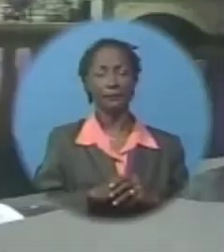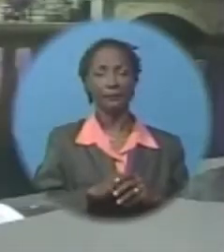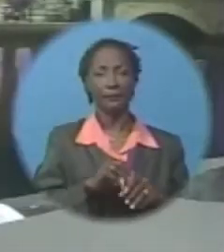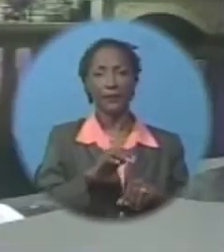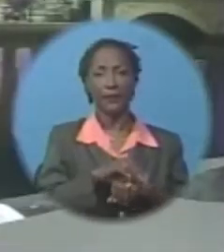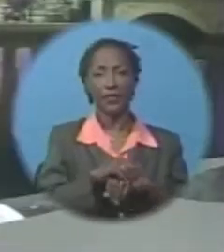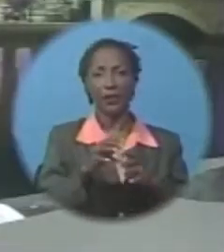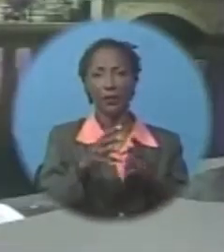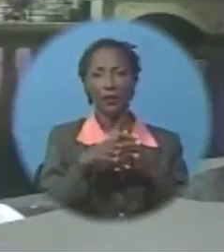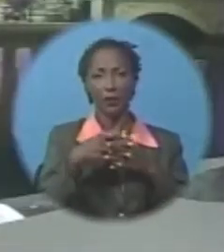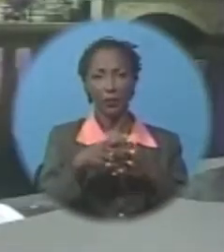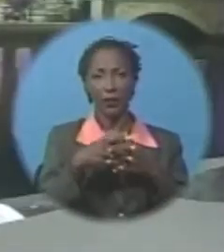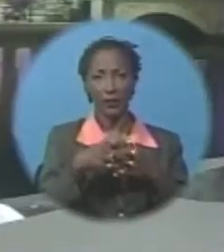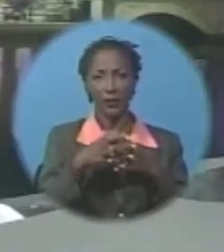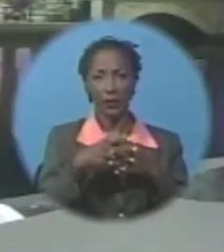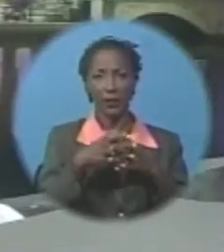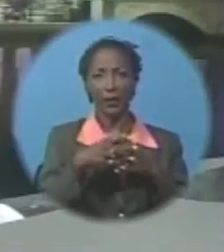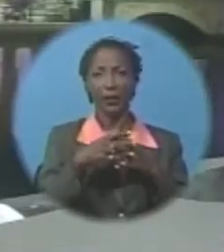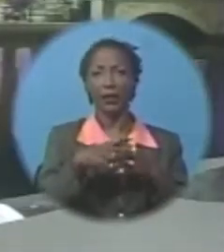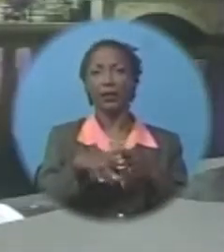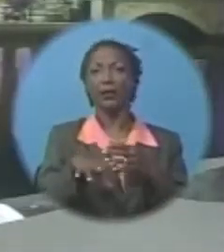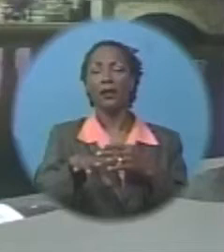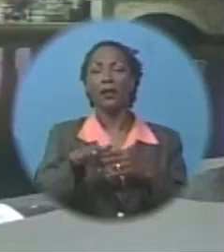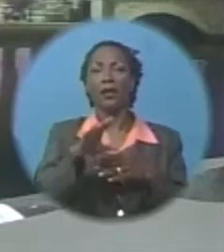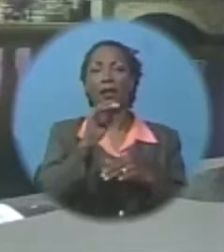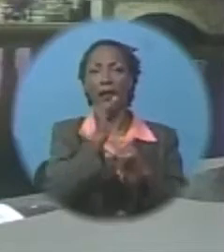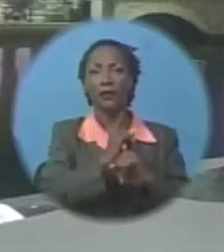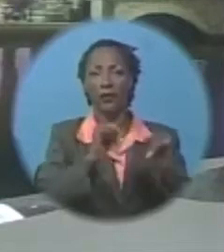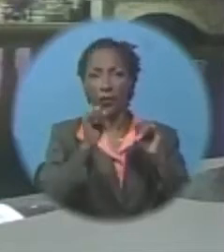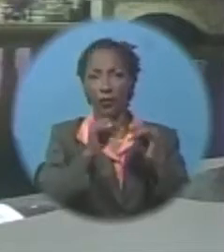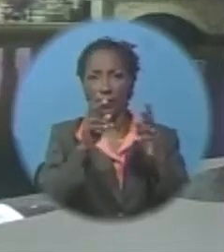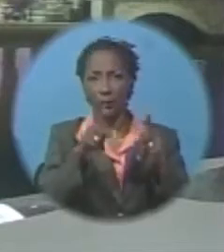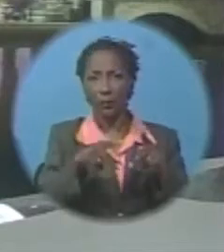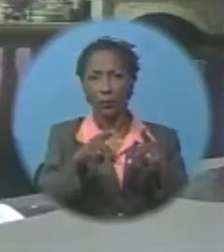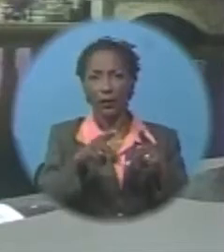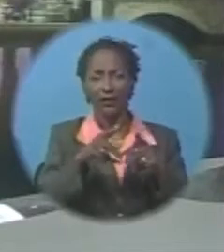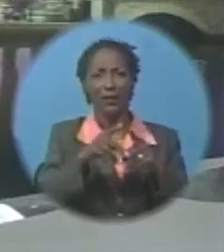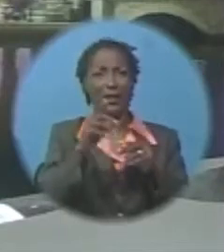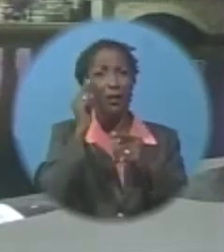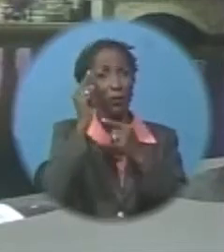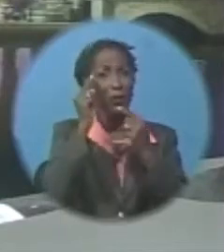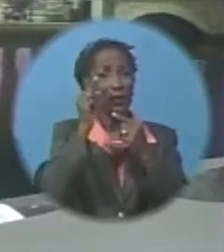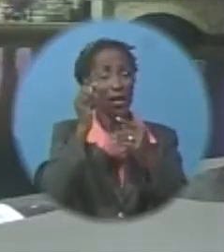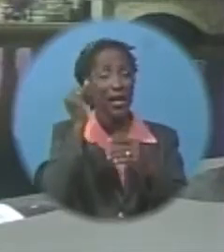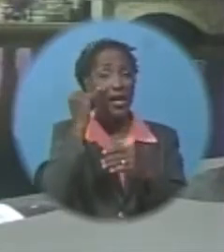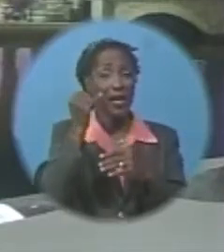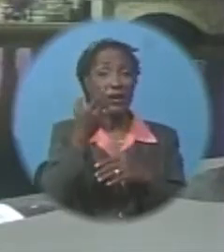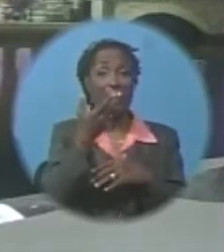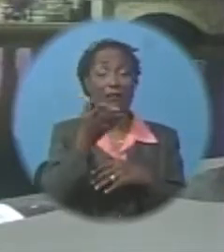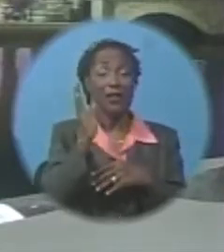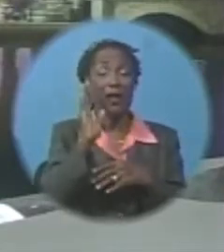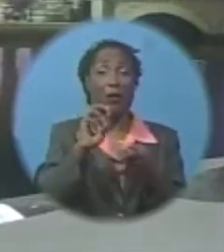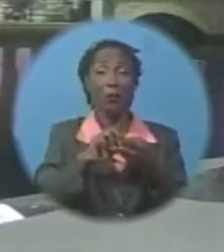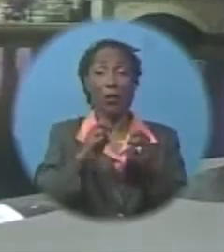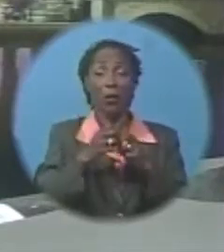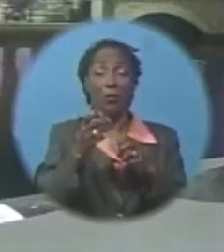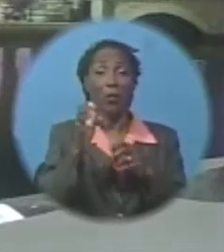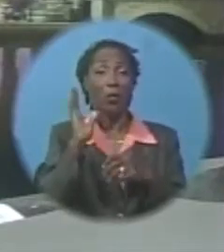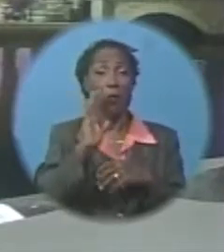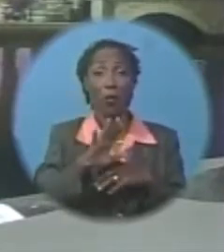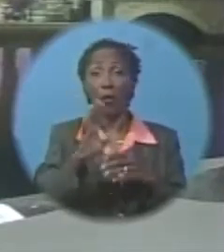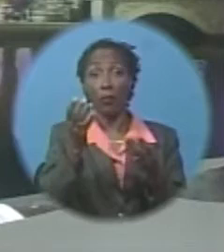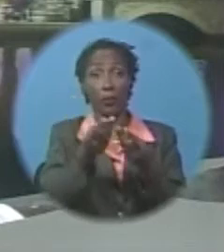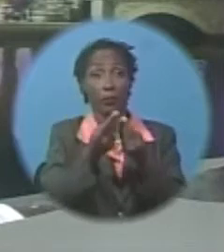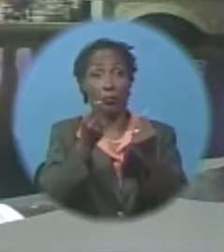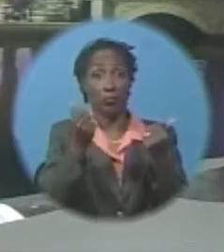British American policyholders have once again been left wondering if their matter will ever be resolved. This time, the